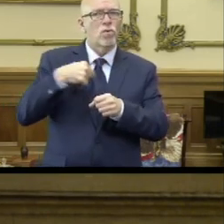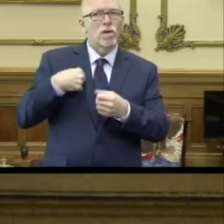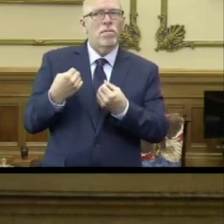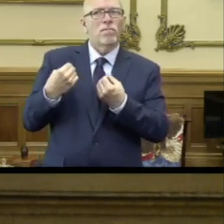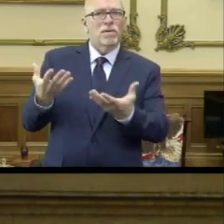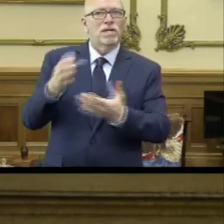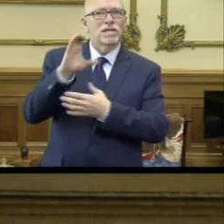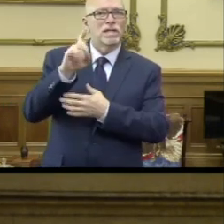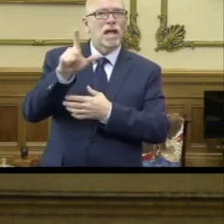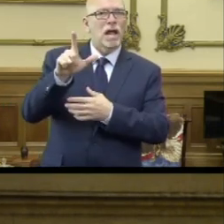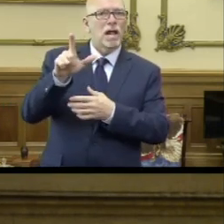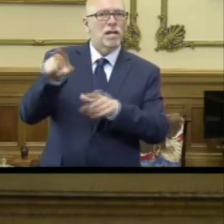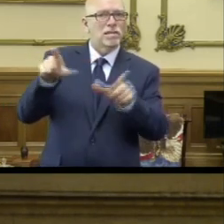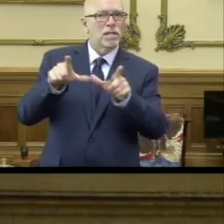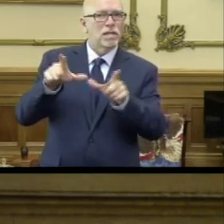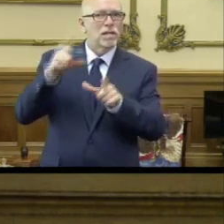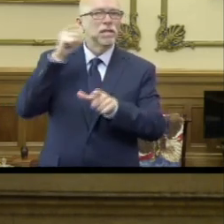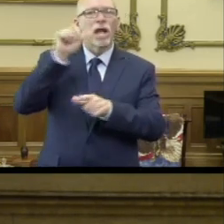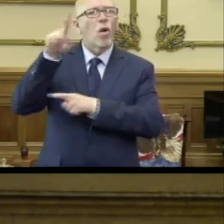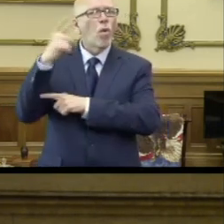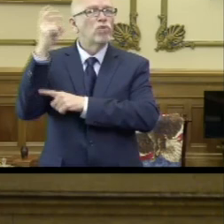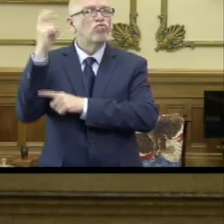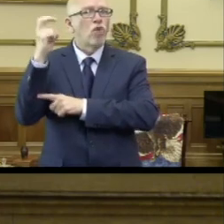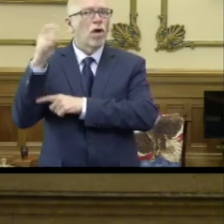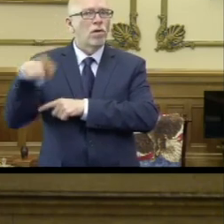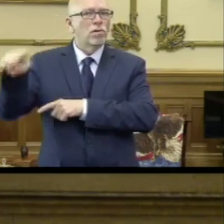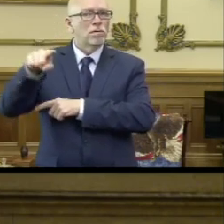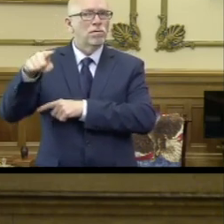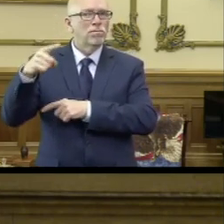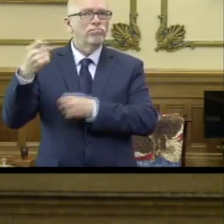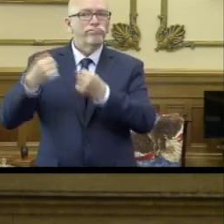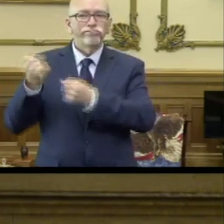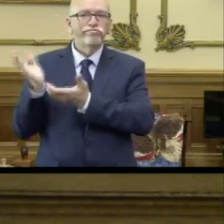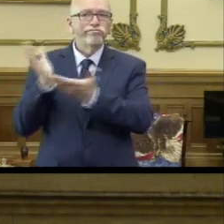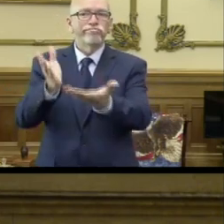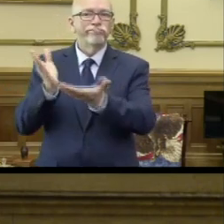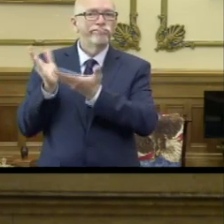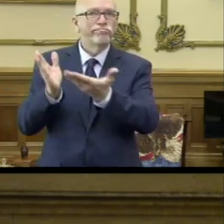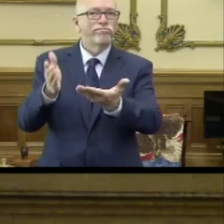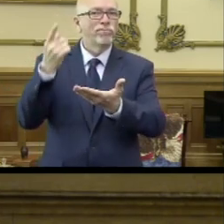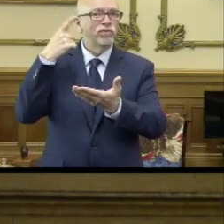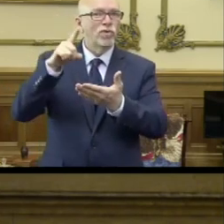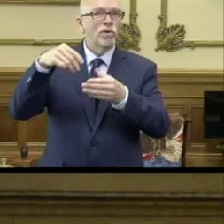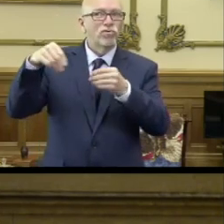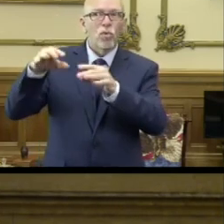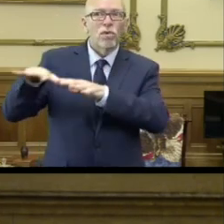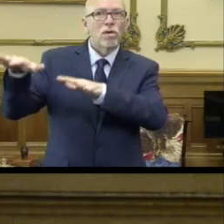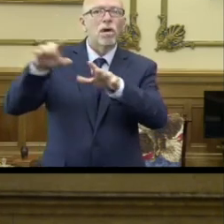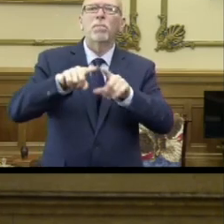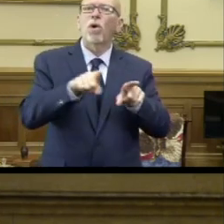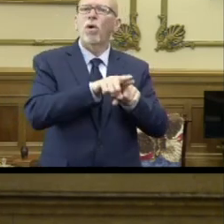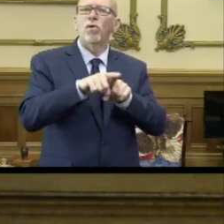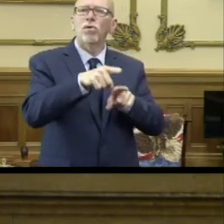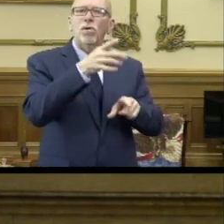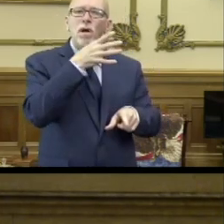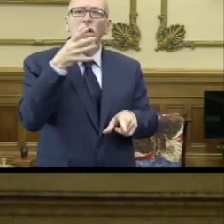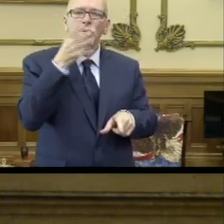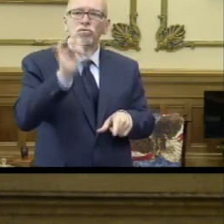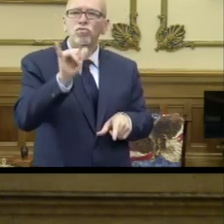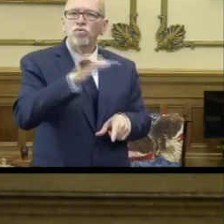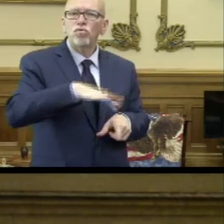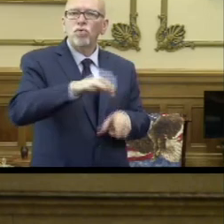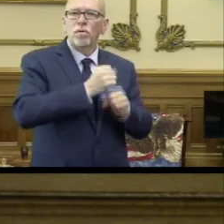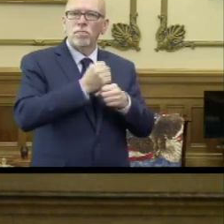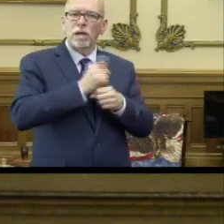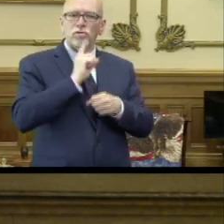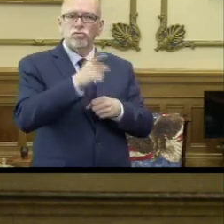driver's license, not just to the truckers who supply the stores around the state, but also to the agricultural community to